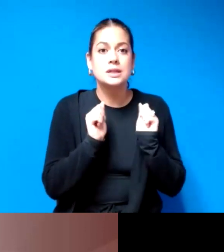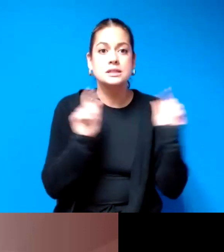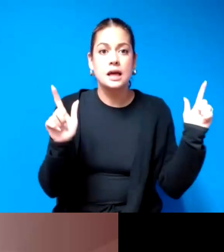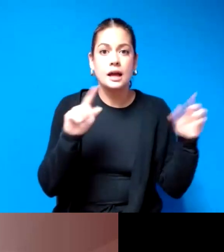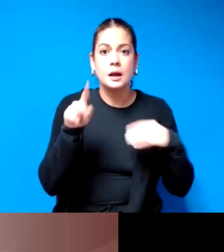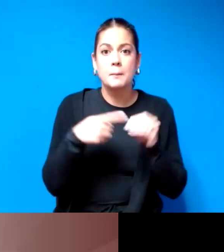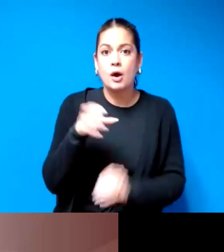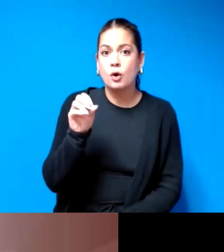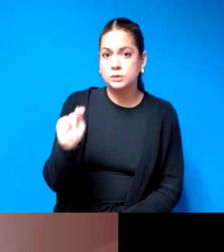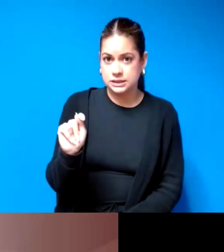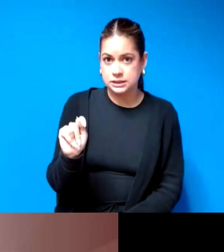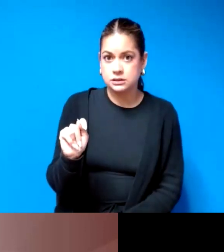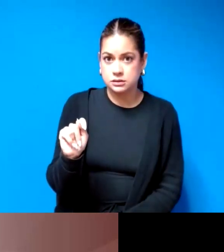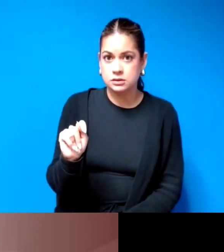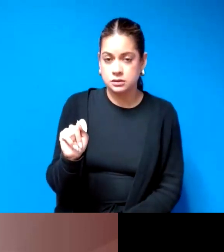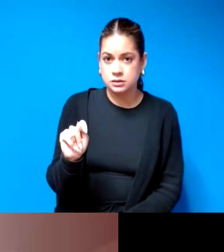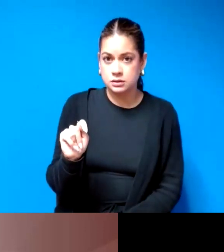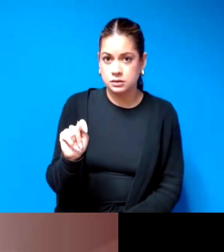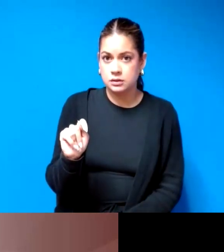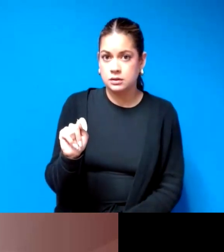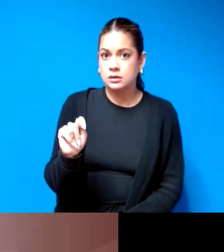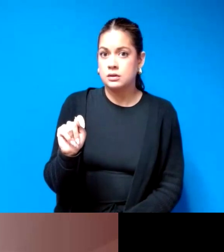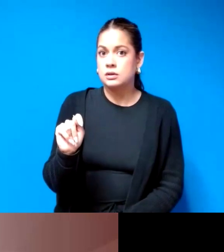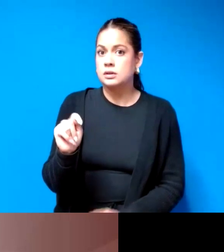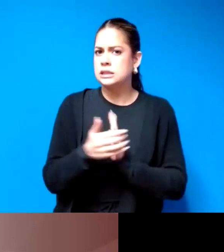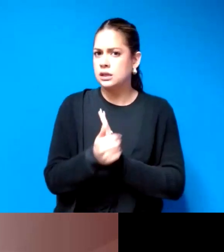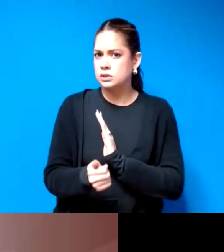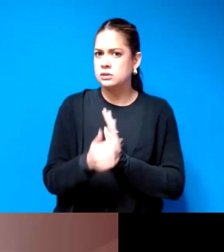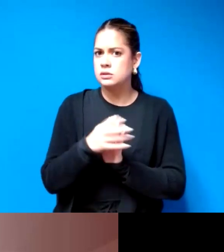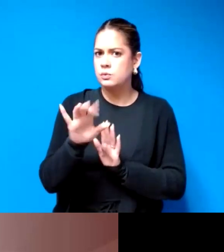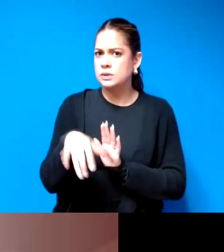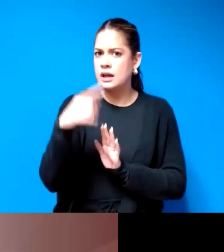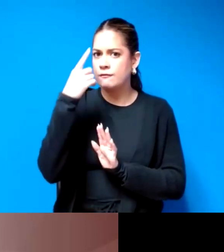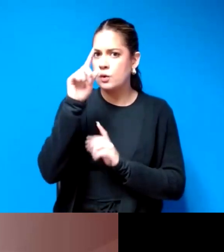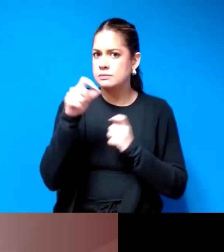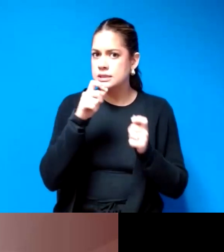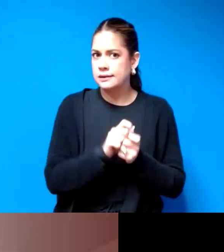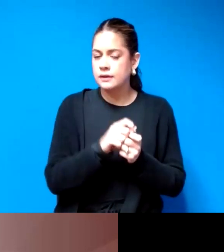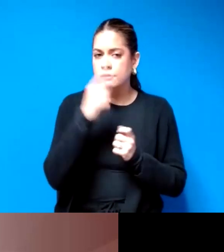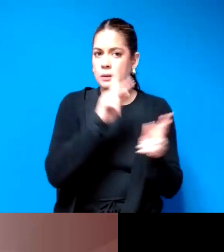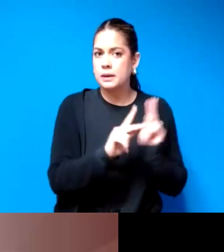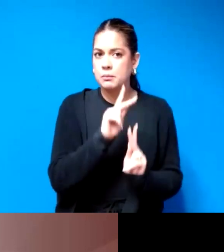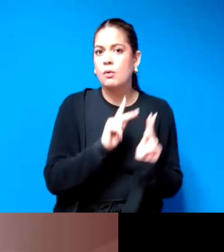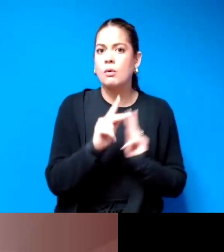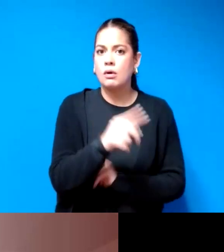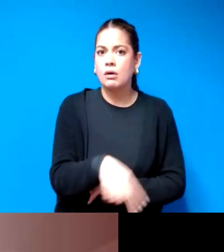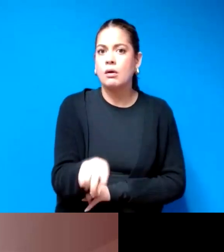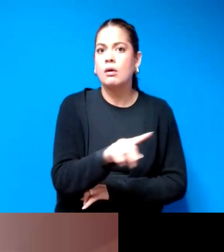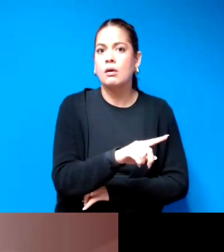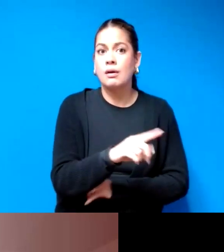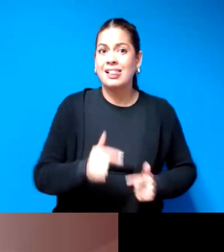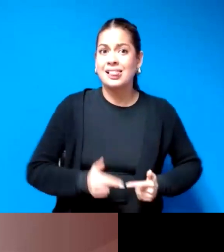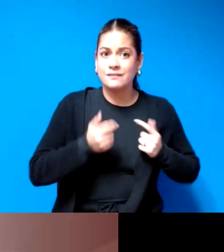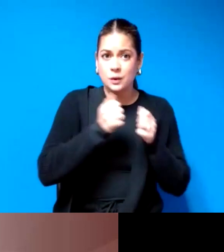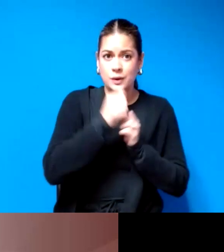ot enable enablement skills the question was was that form specifically for folks then with that are living with